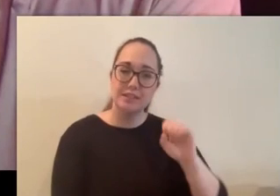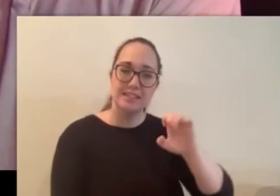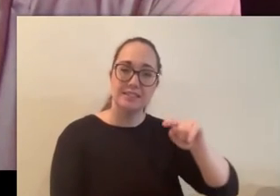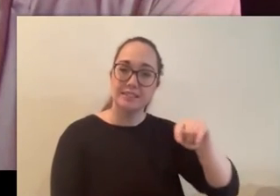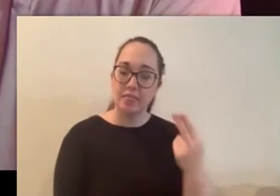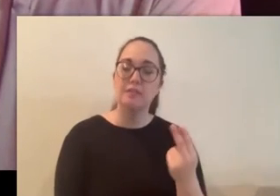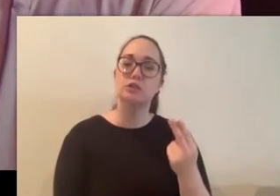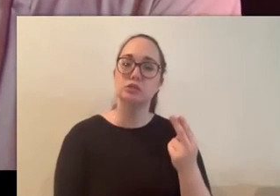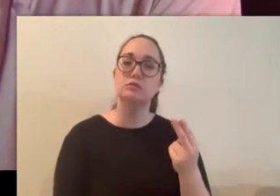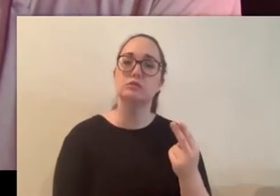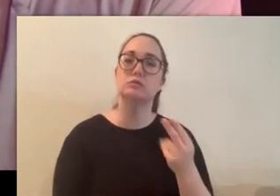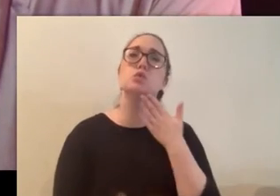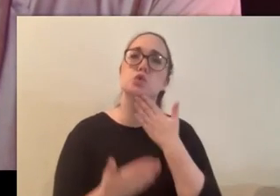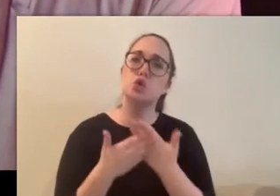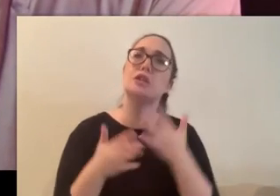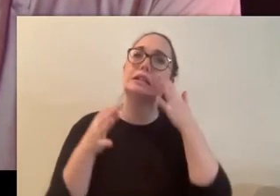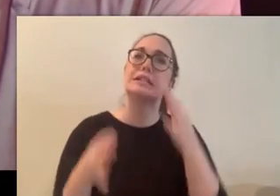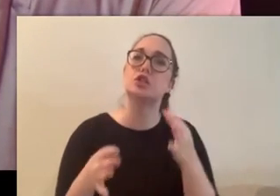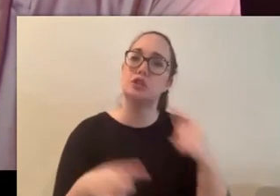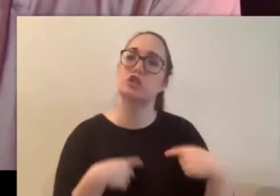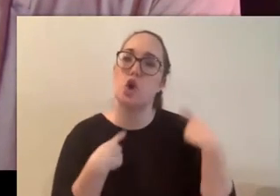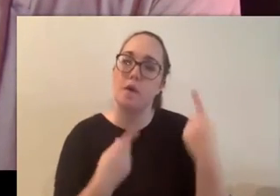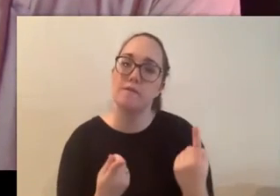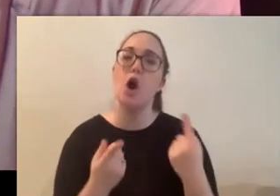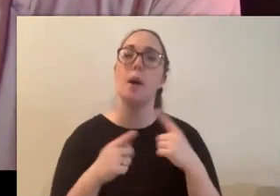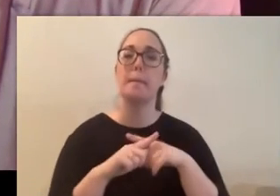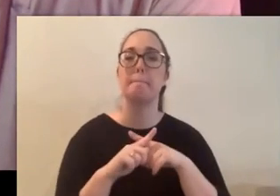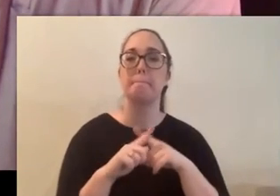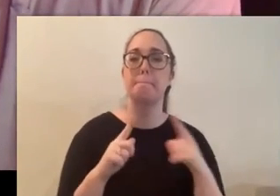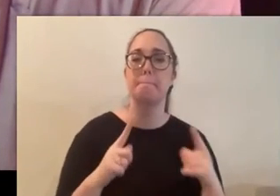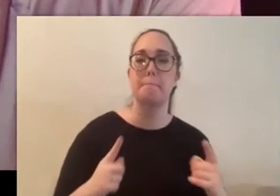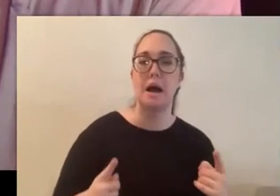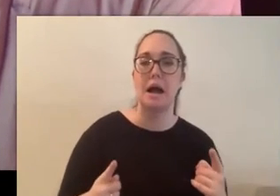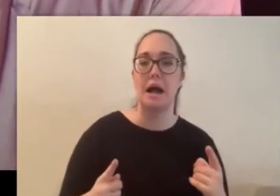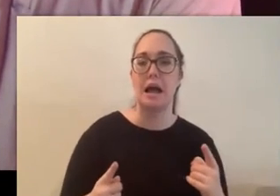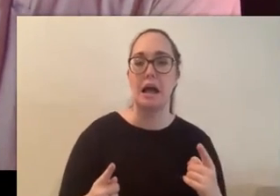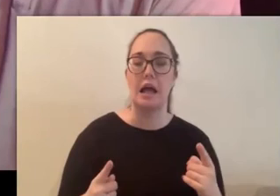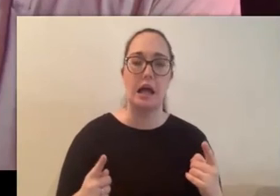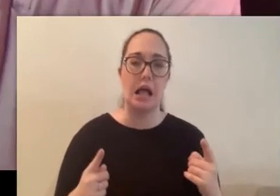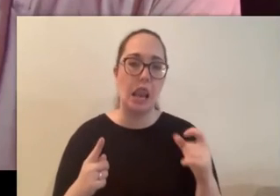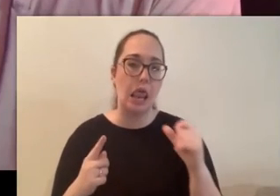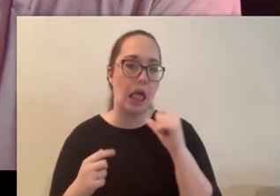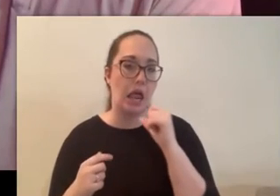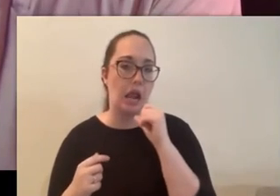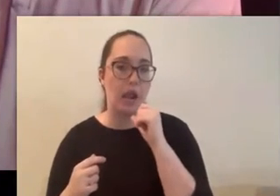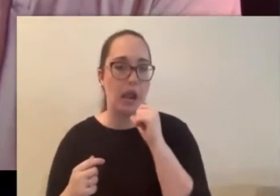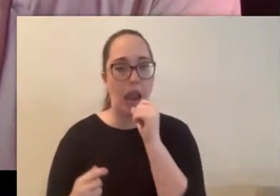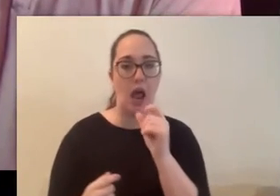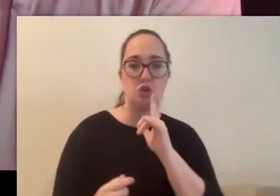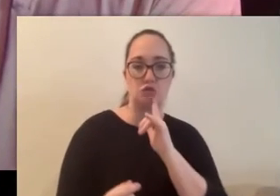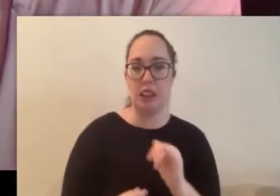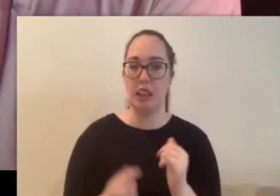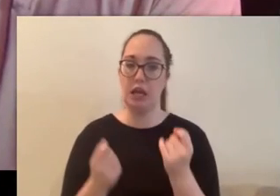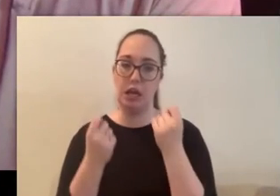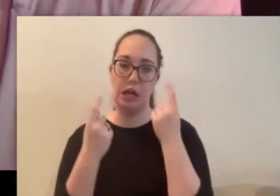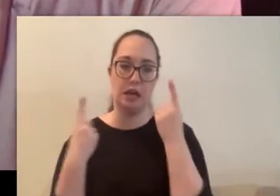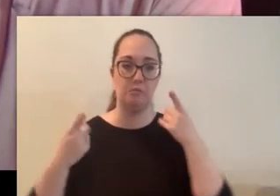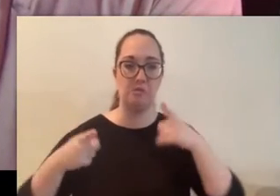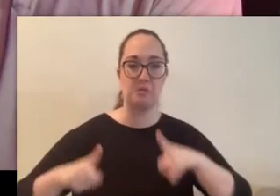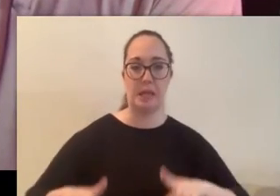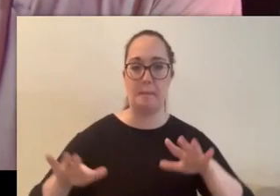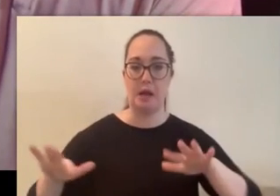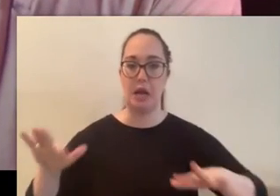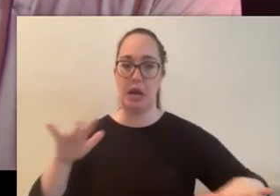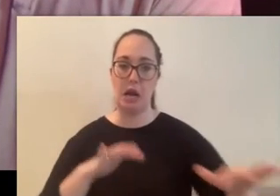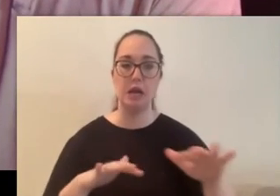decisions for the most part but he isn't really grasping like what's going on around him he's